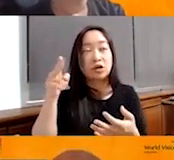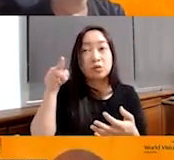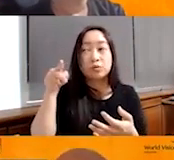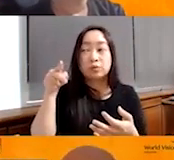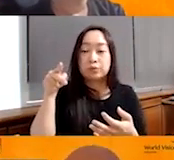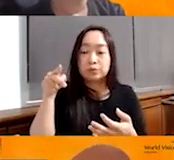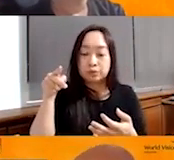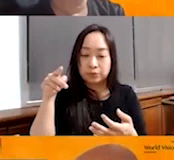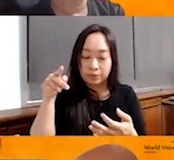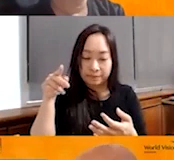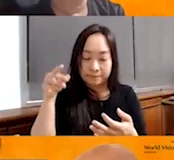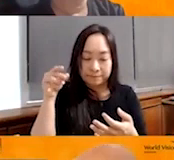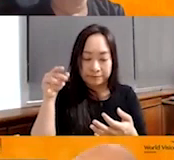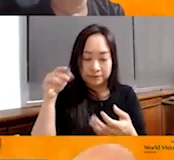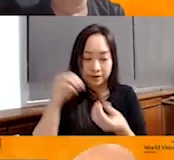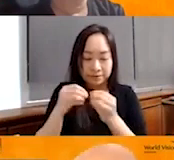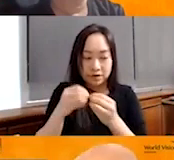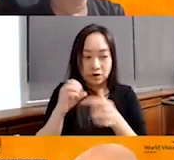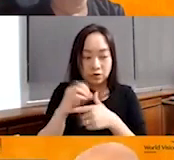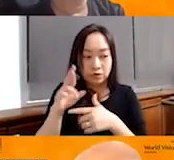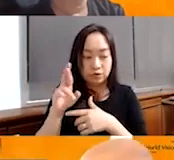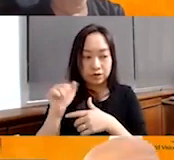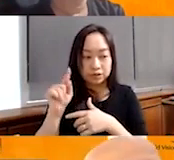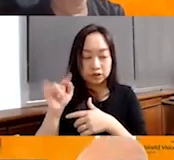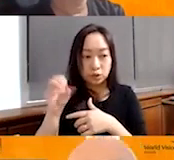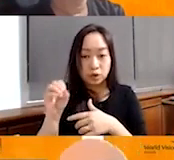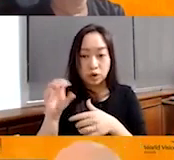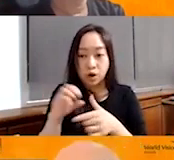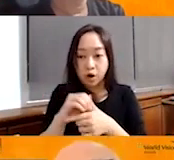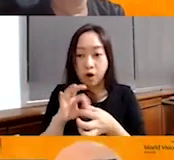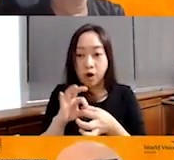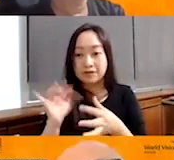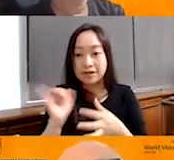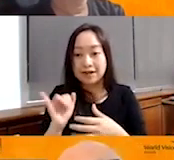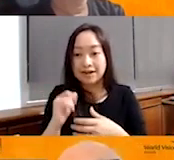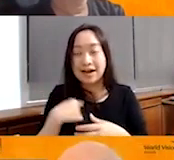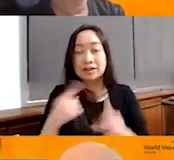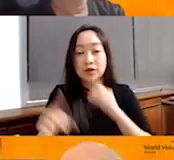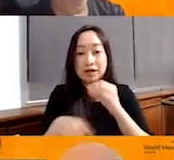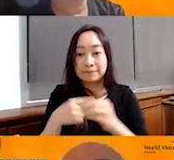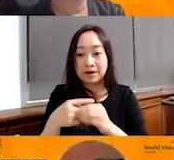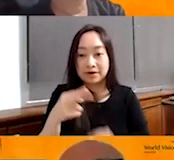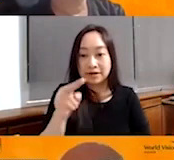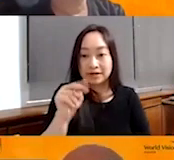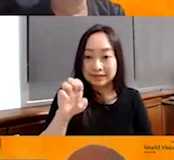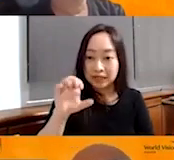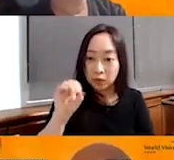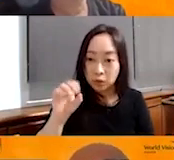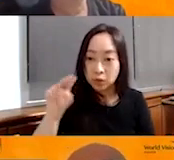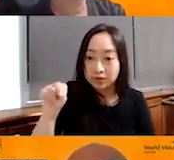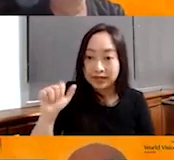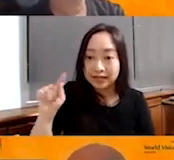I am talking about the neonatal mortality